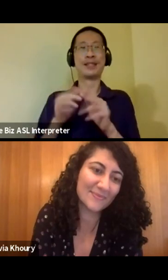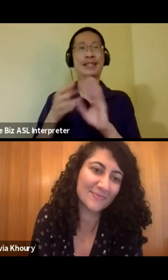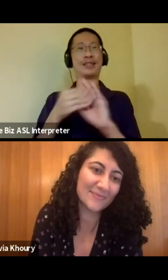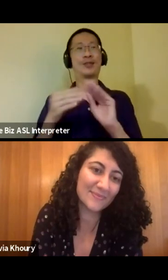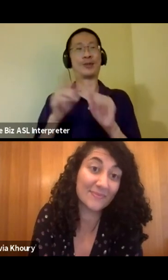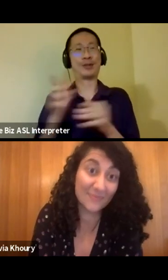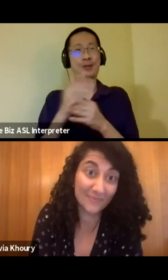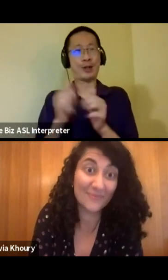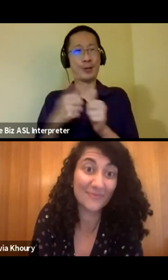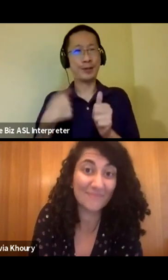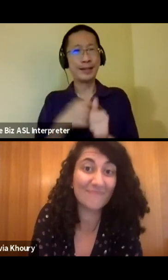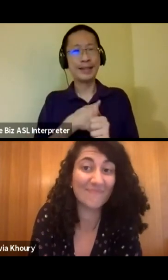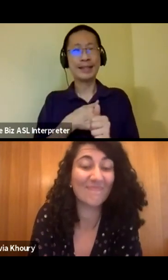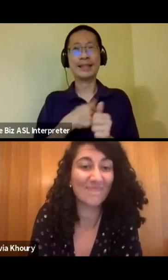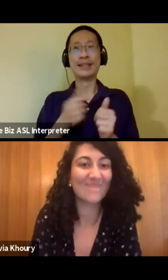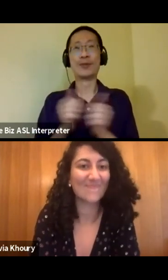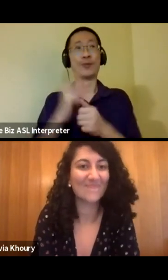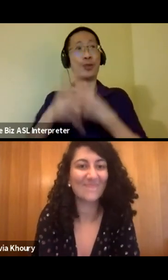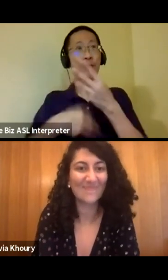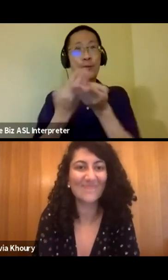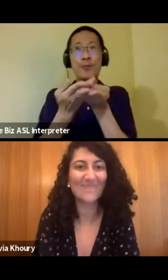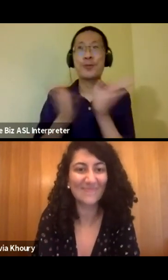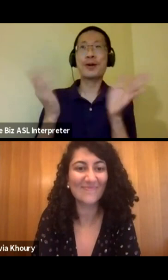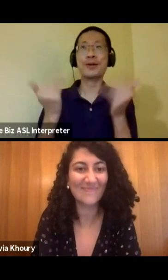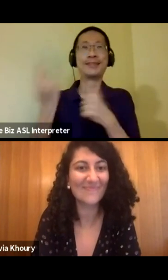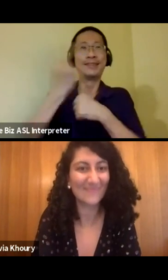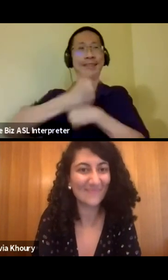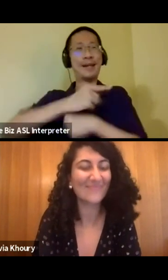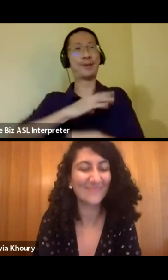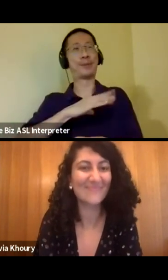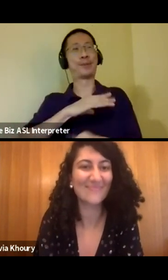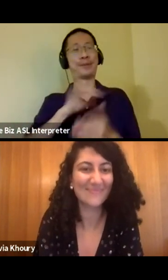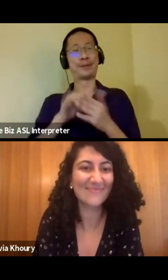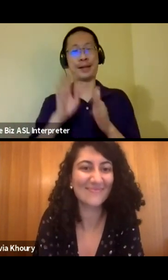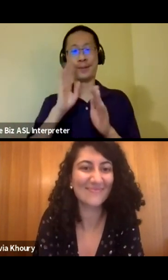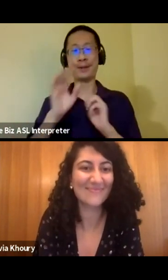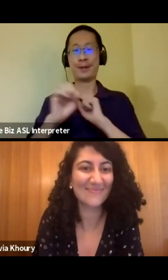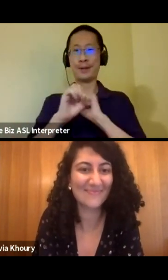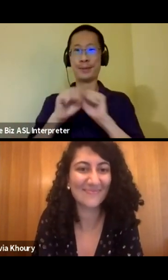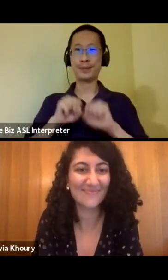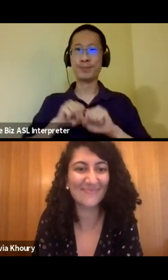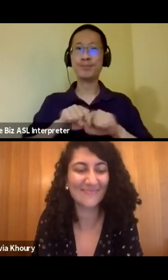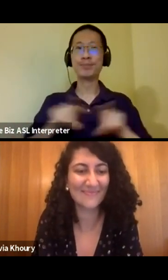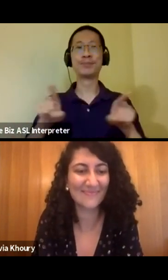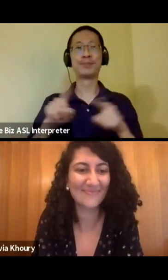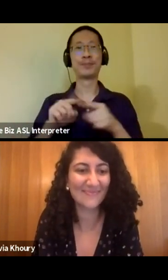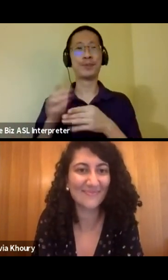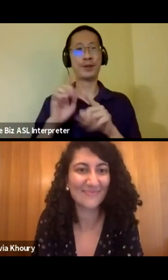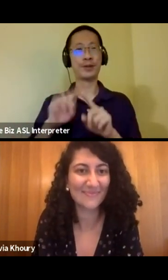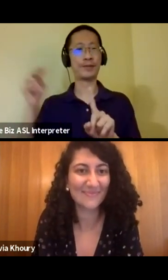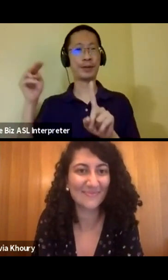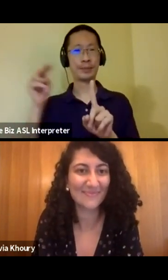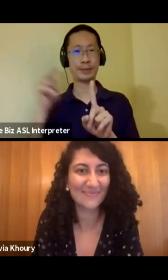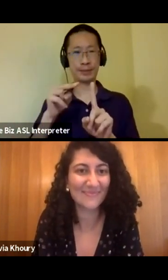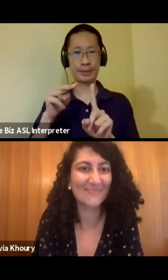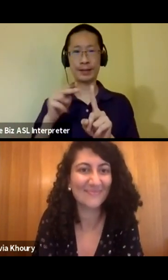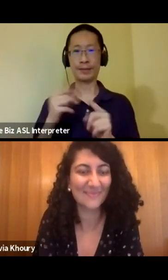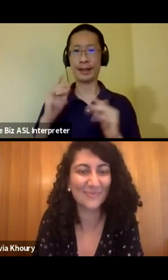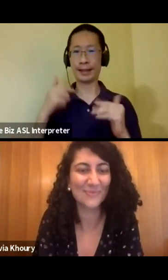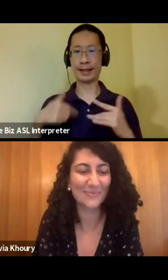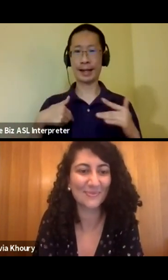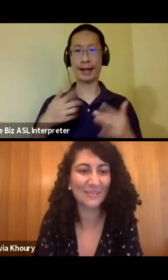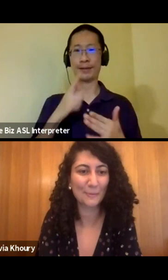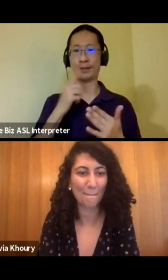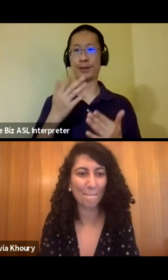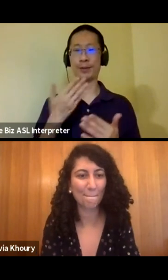shared with this, the world today, um, that should definitely be out there, um, to share a different perspective. Um, and I'm just